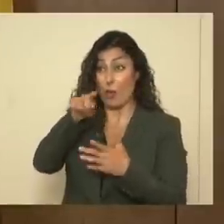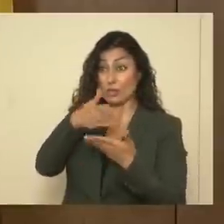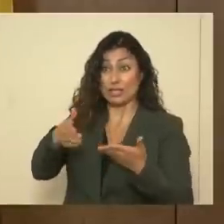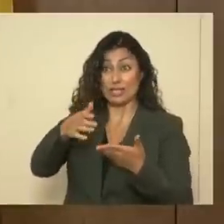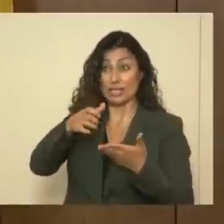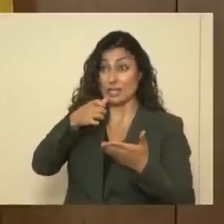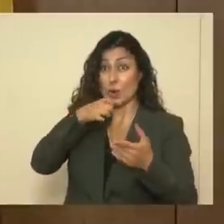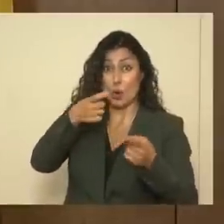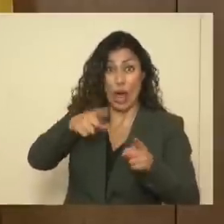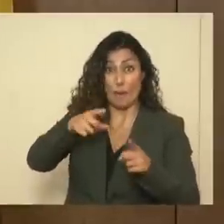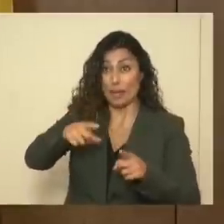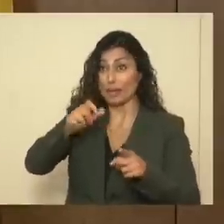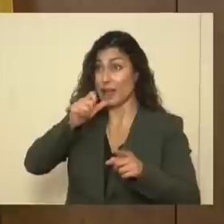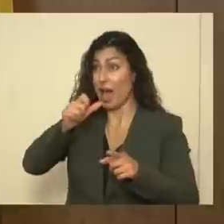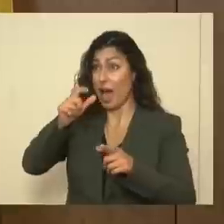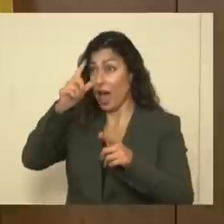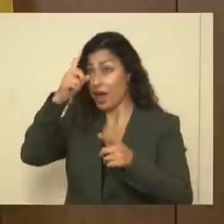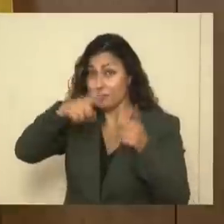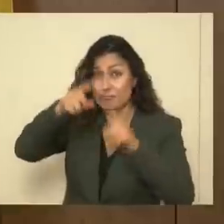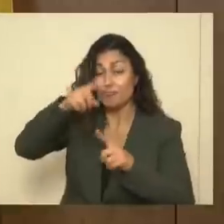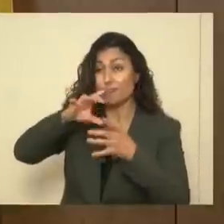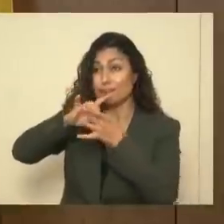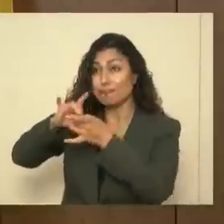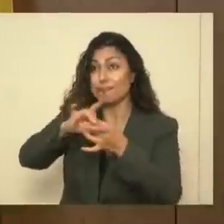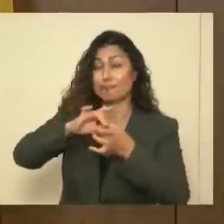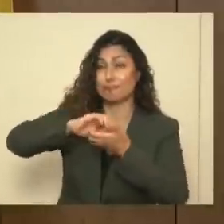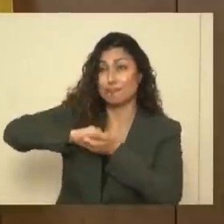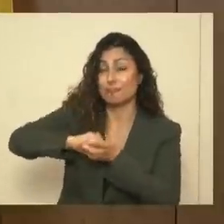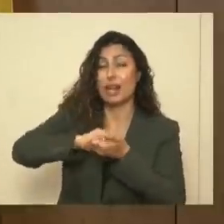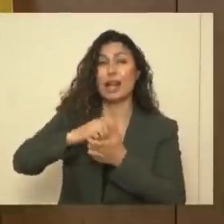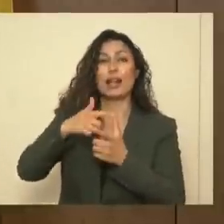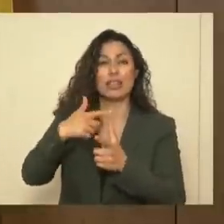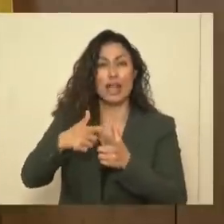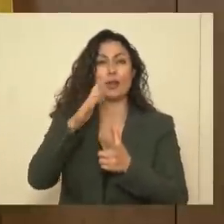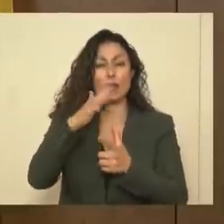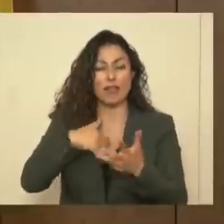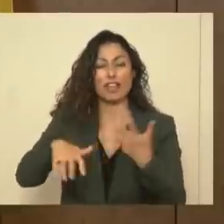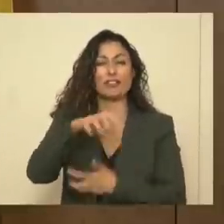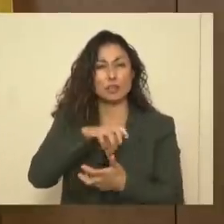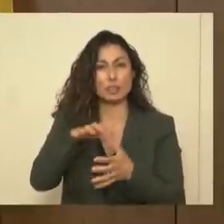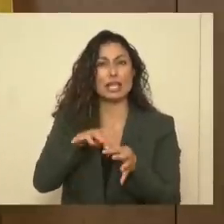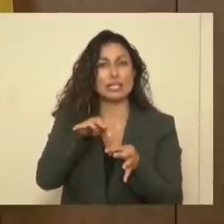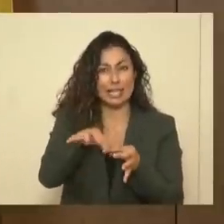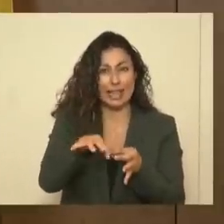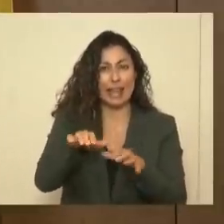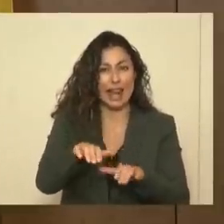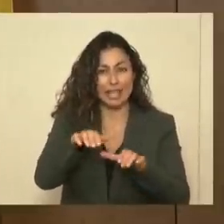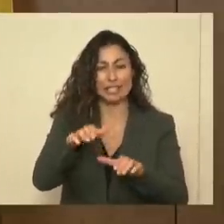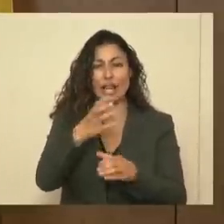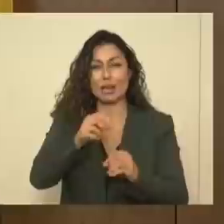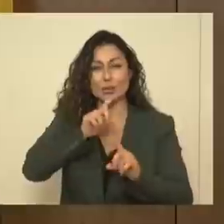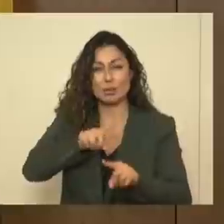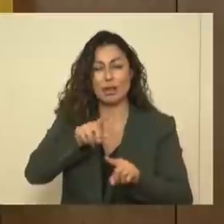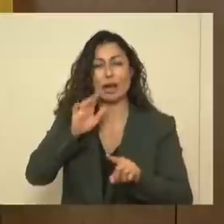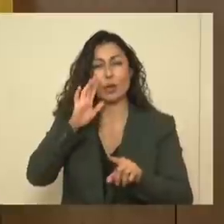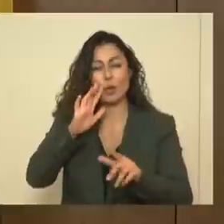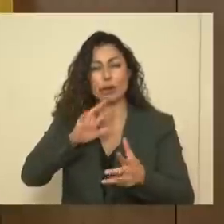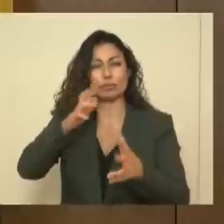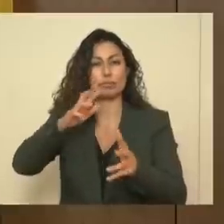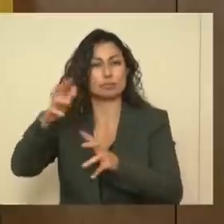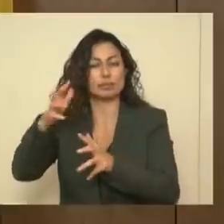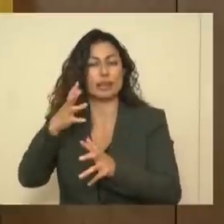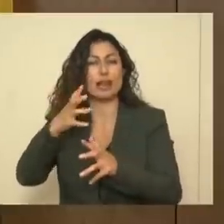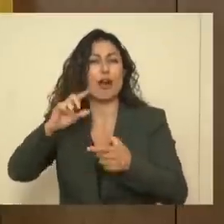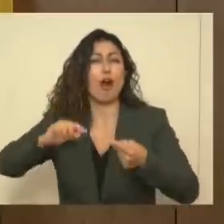you have a confusion and delayed actions and responses that can be harmful and problematic